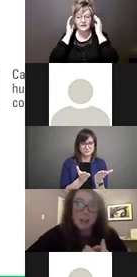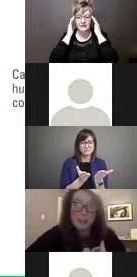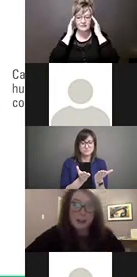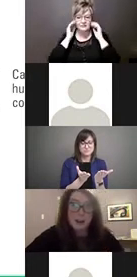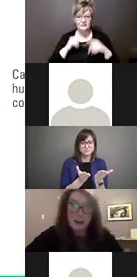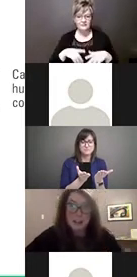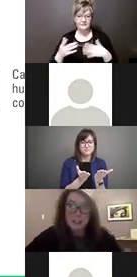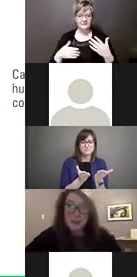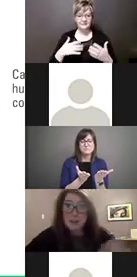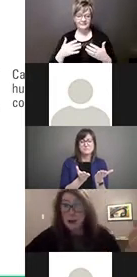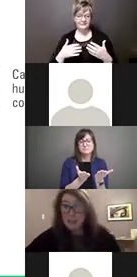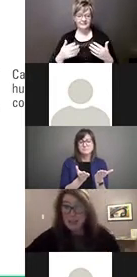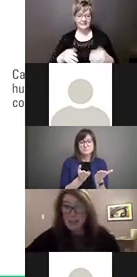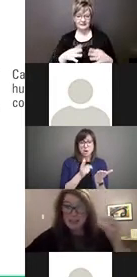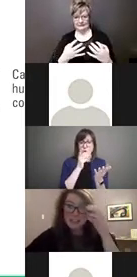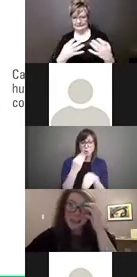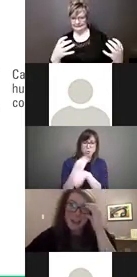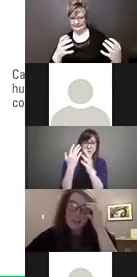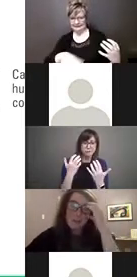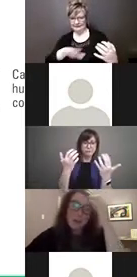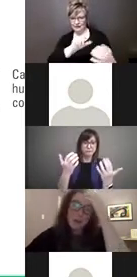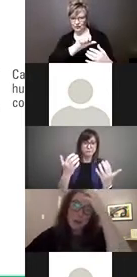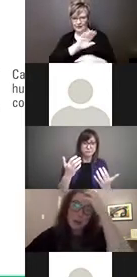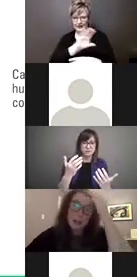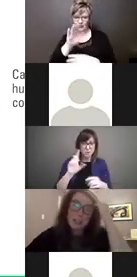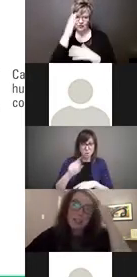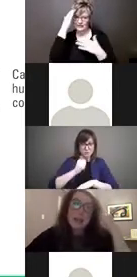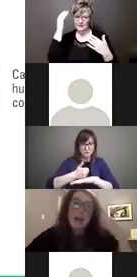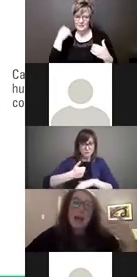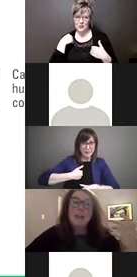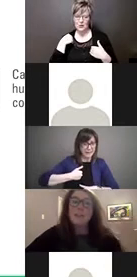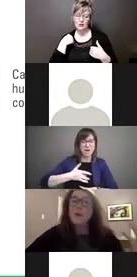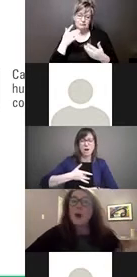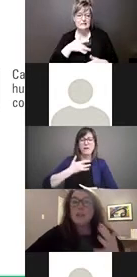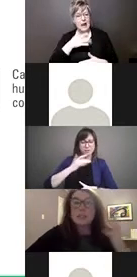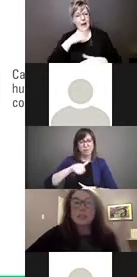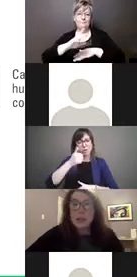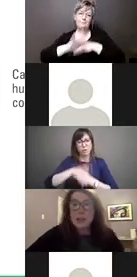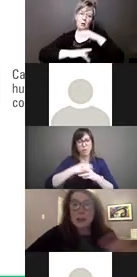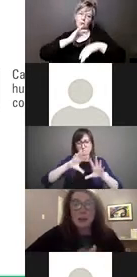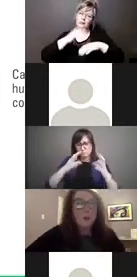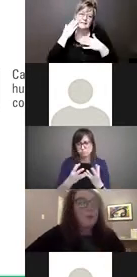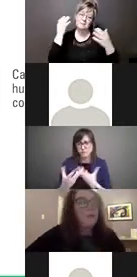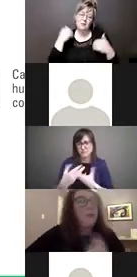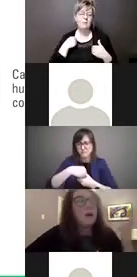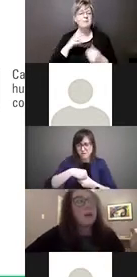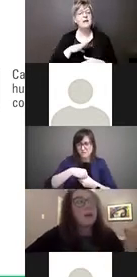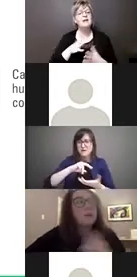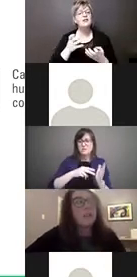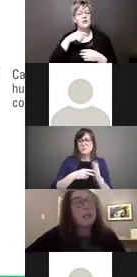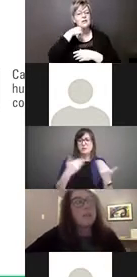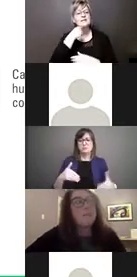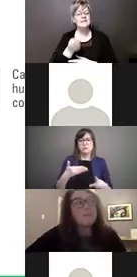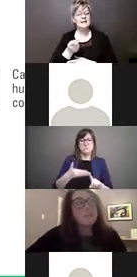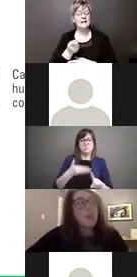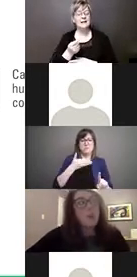talking to an audience from beyond Canada today from to a global audience. And so I'll just say that, you know, before the